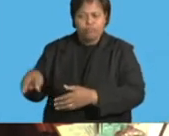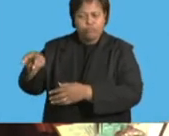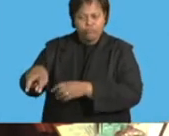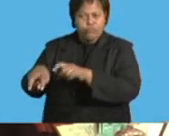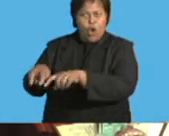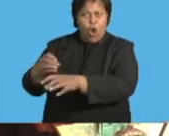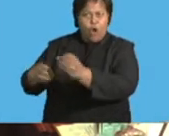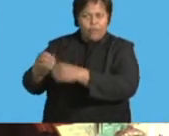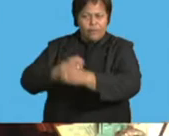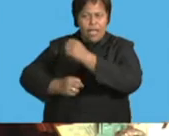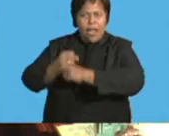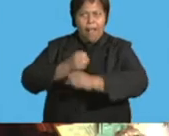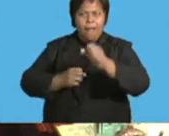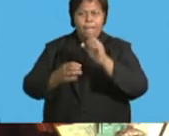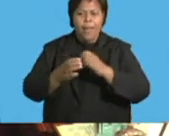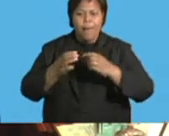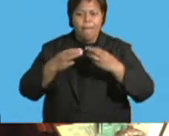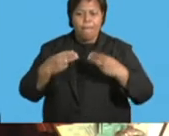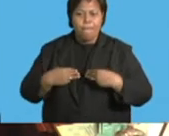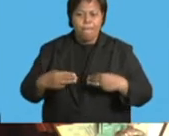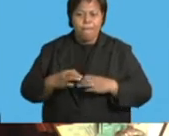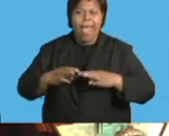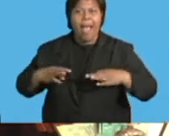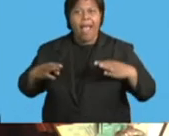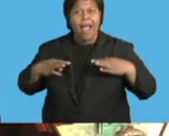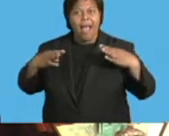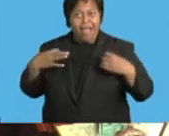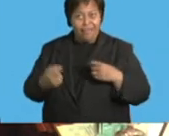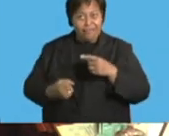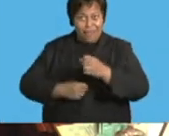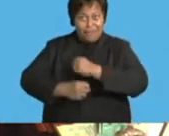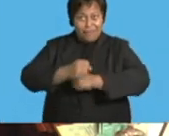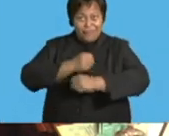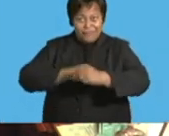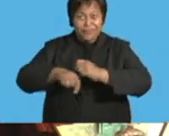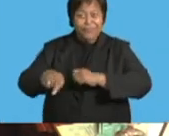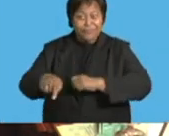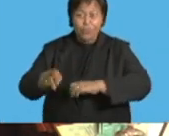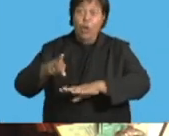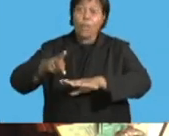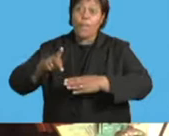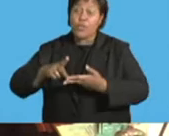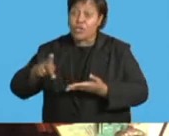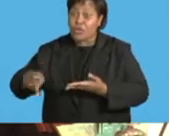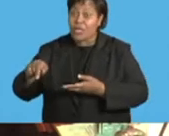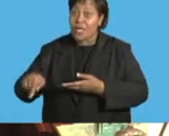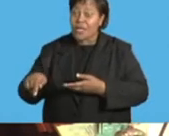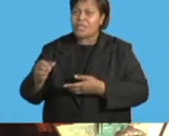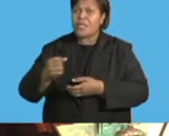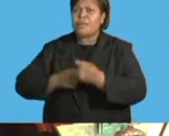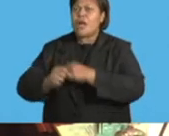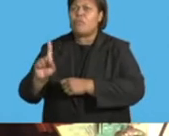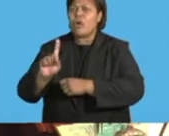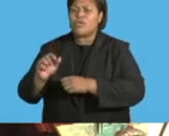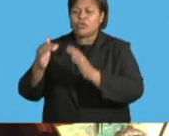to Section 9A of the Local Government Act. The position holder shall be addressed as the chairperson of the council.